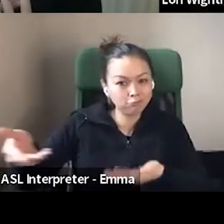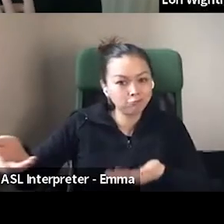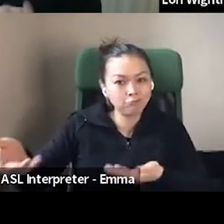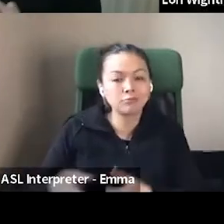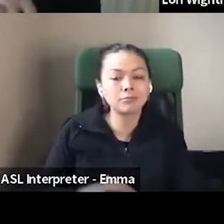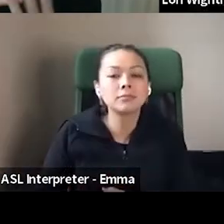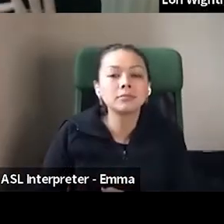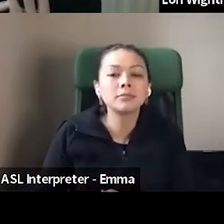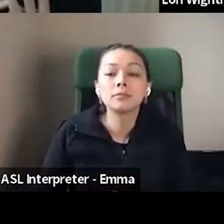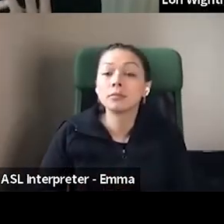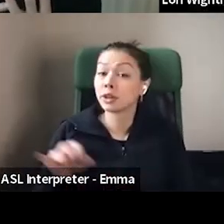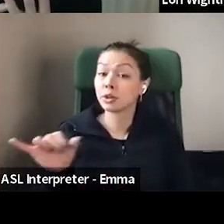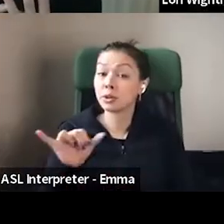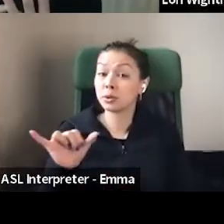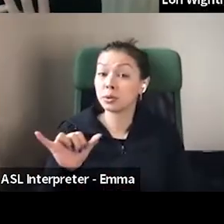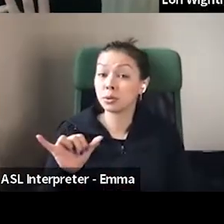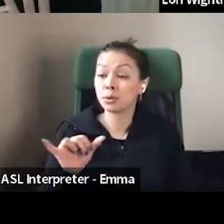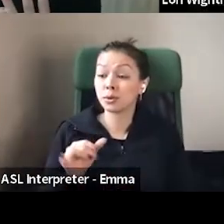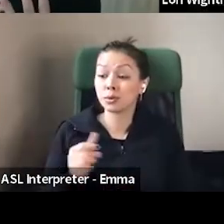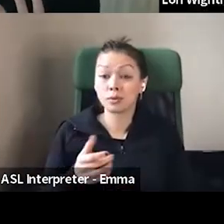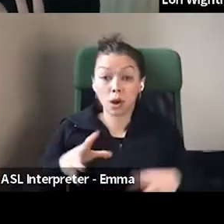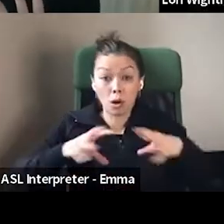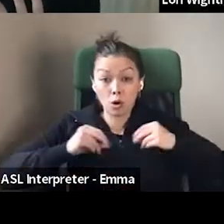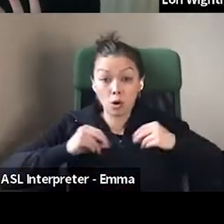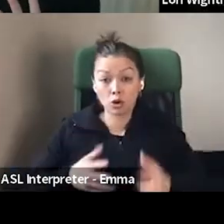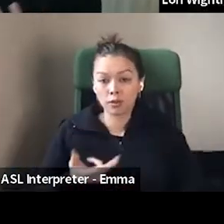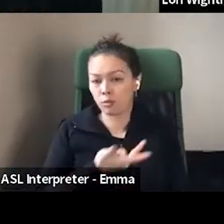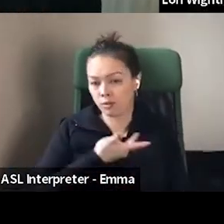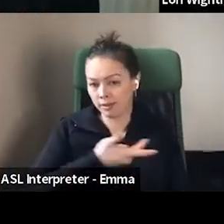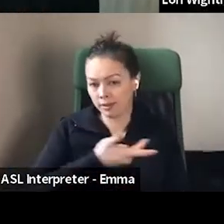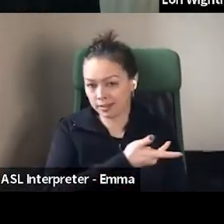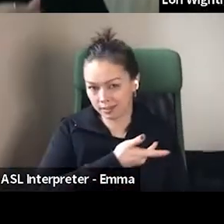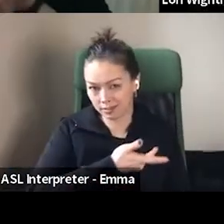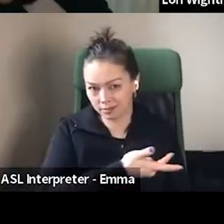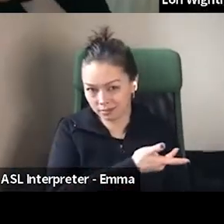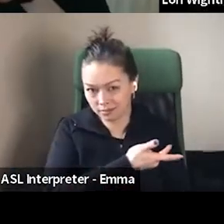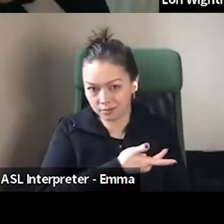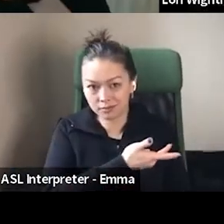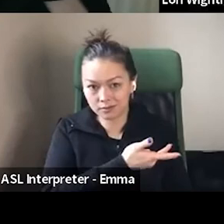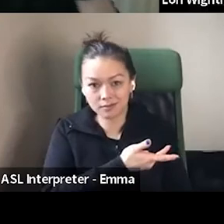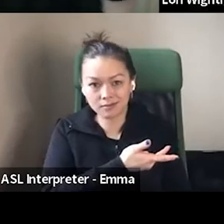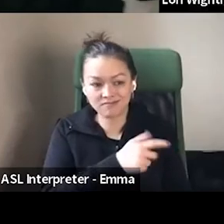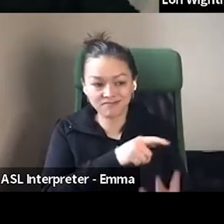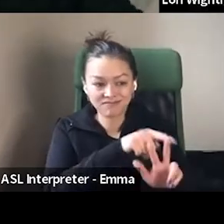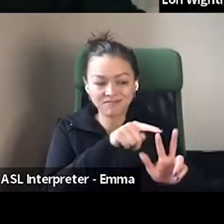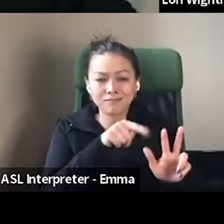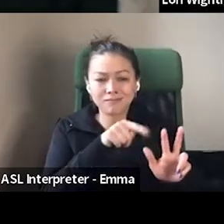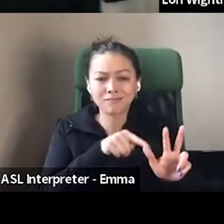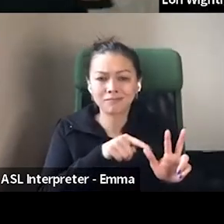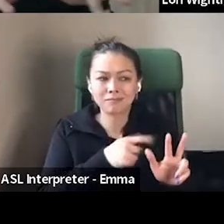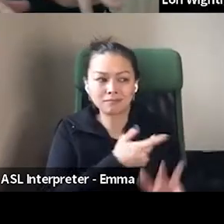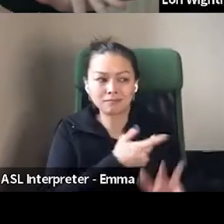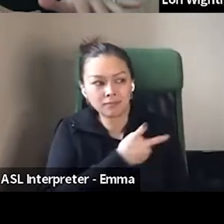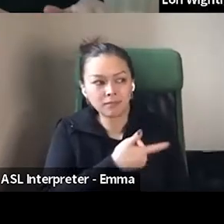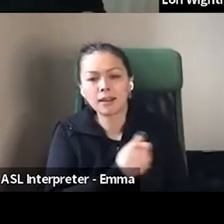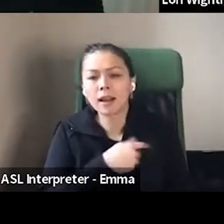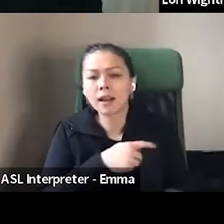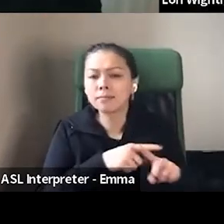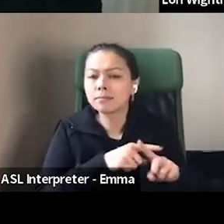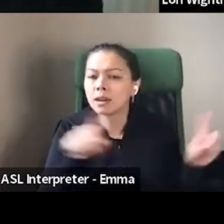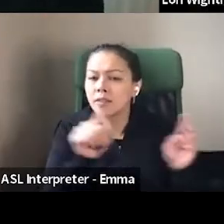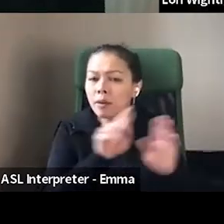um, each of us with quite different personalities and backgrounds. Um, we each kind of have that connection